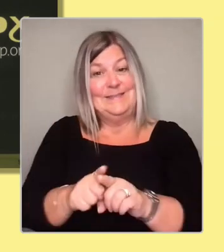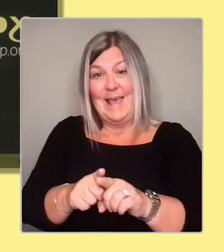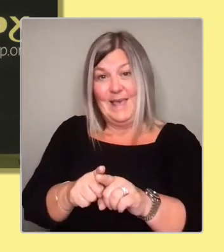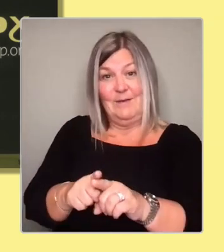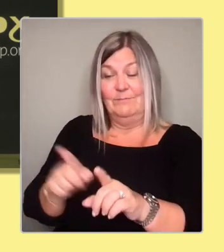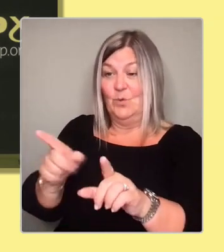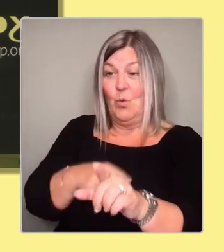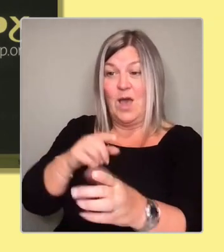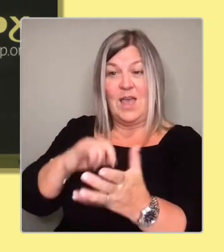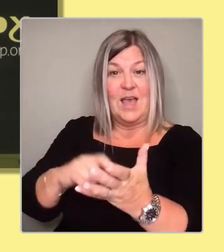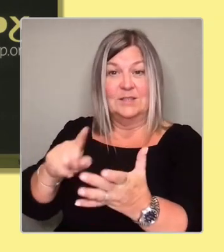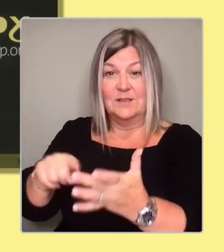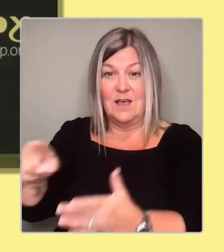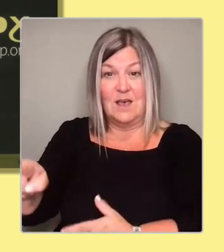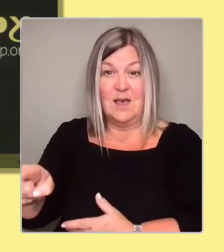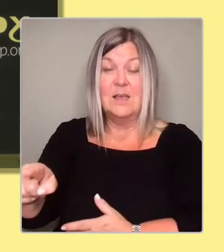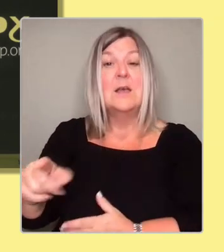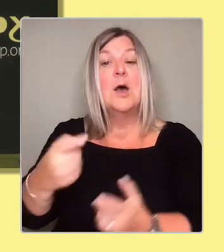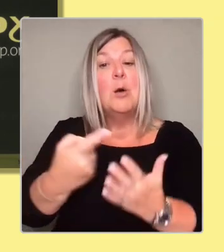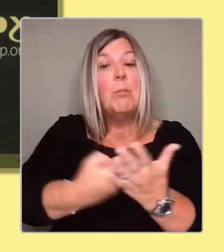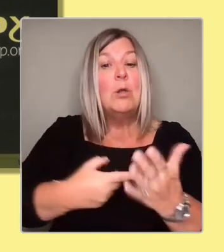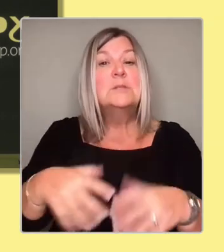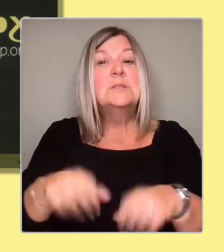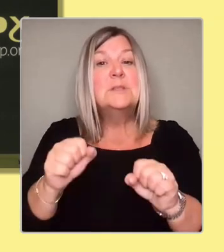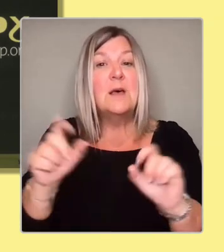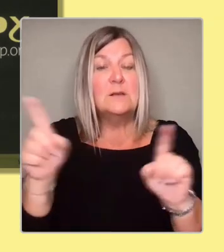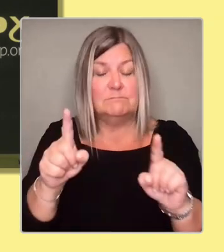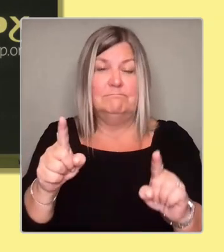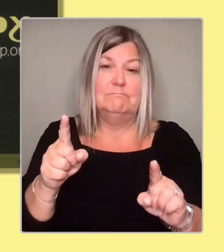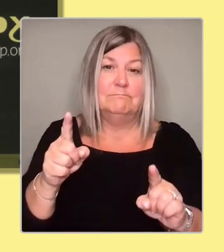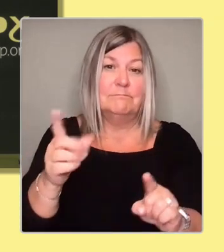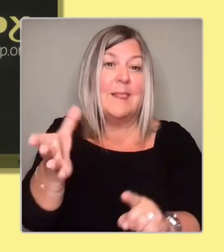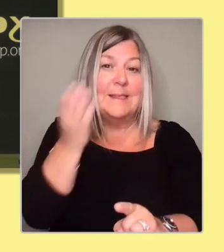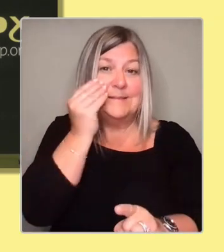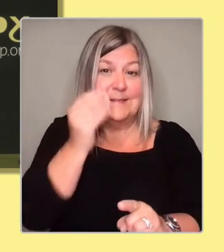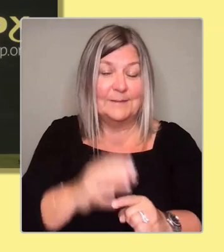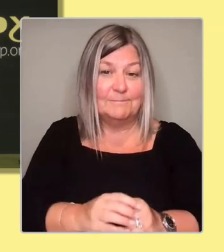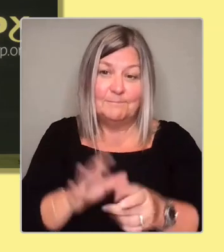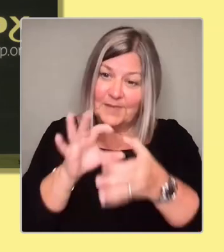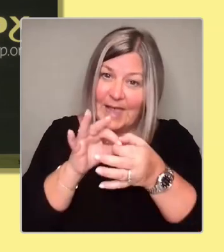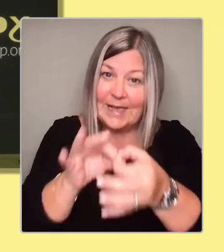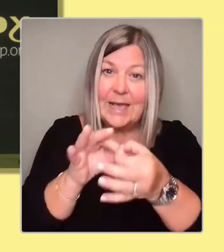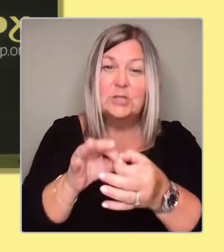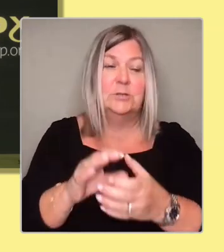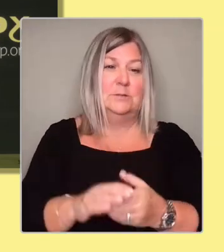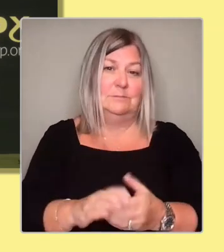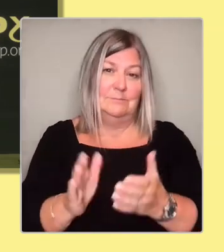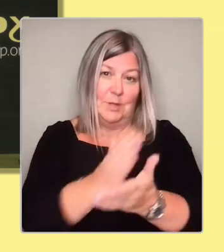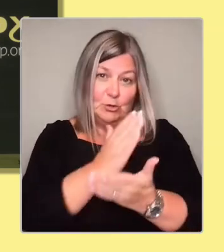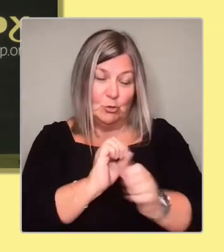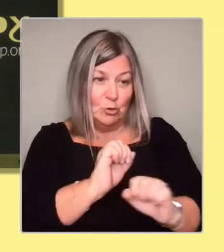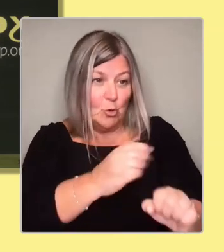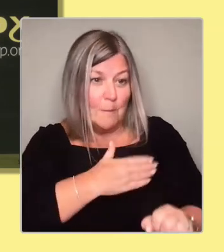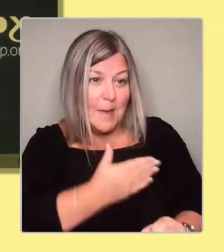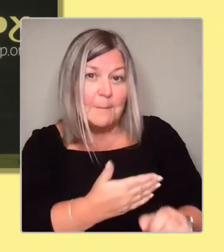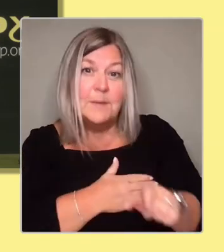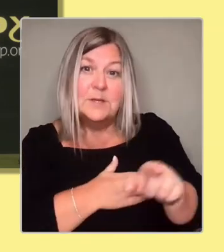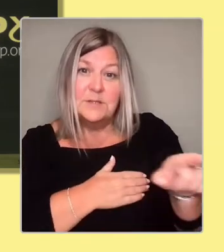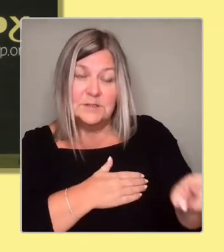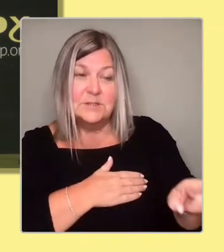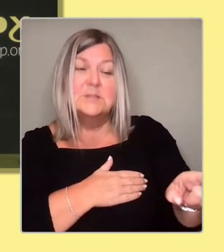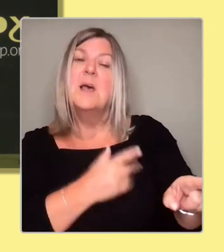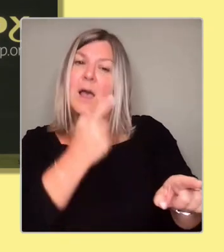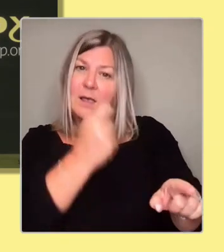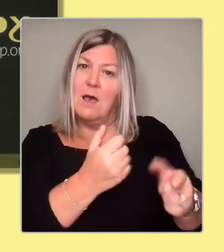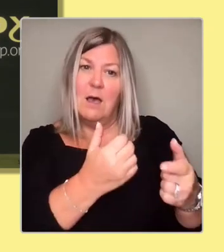and ensuring that our members, you and other members of Out for Independence can shape the policies.